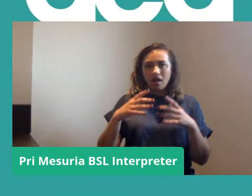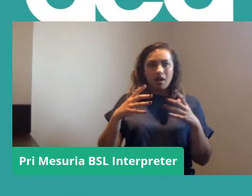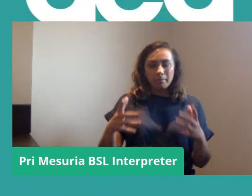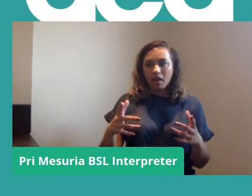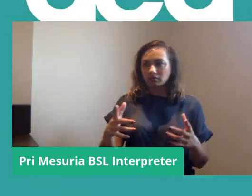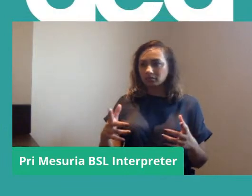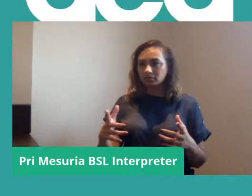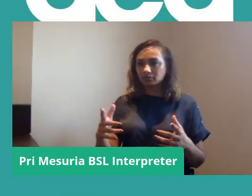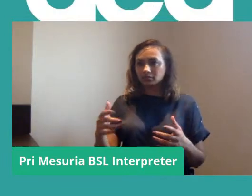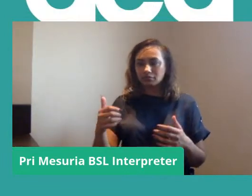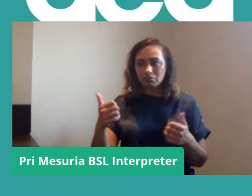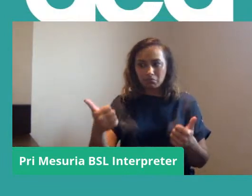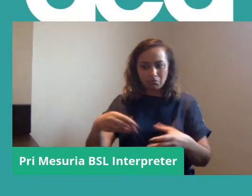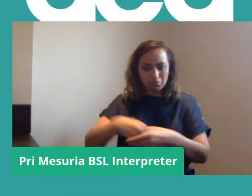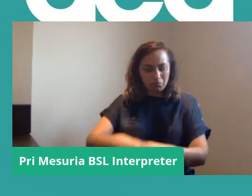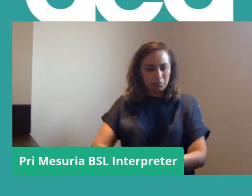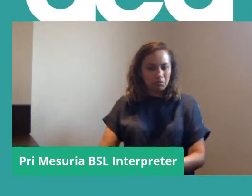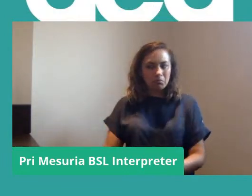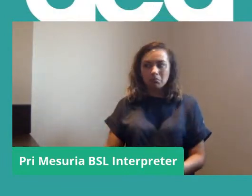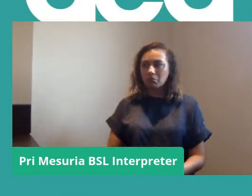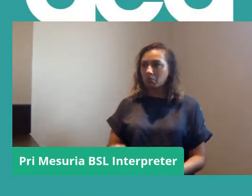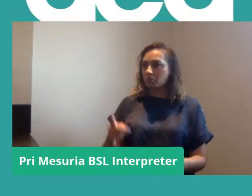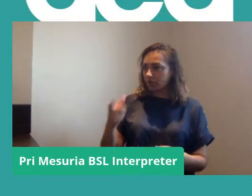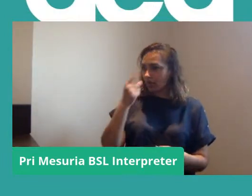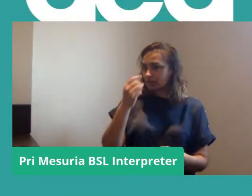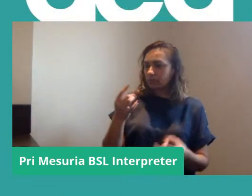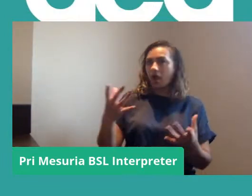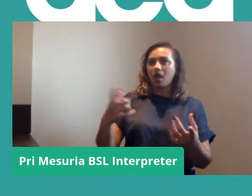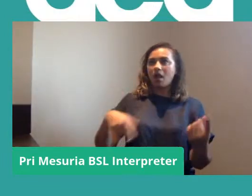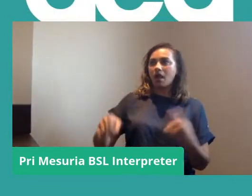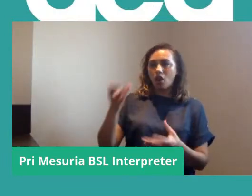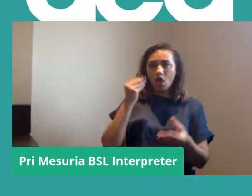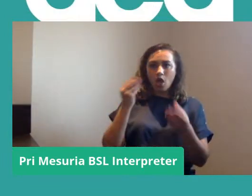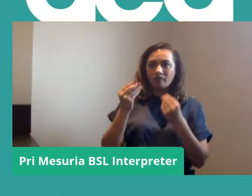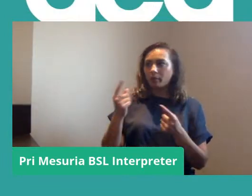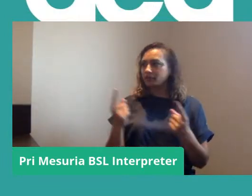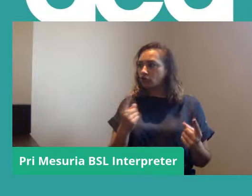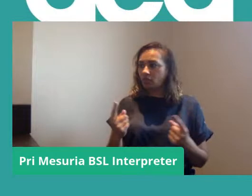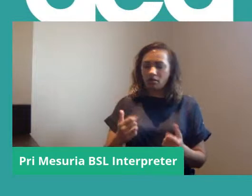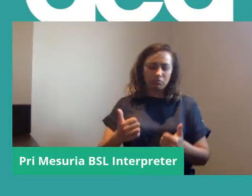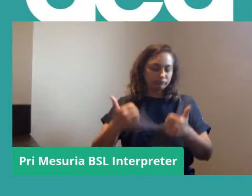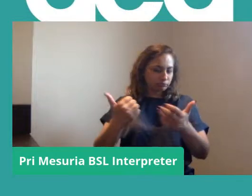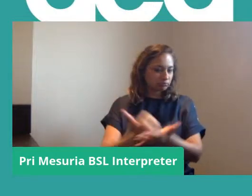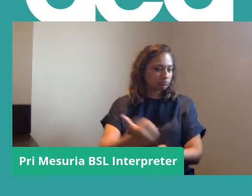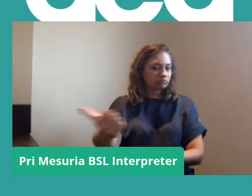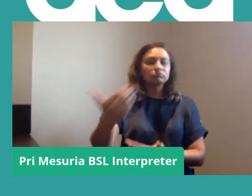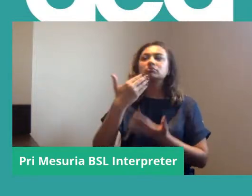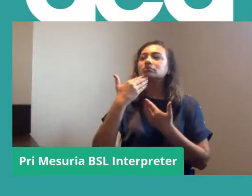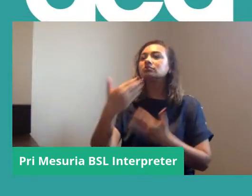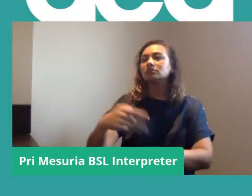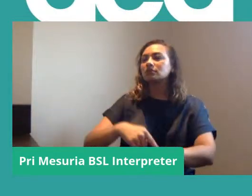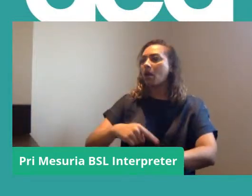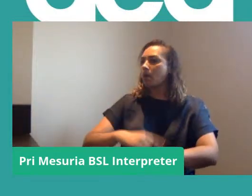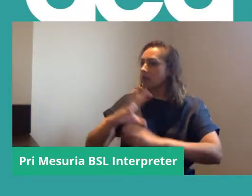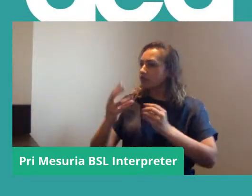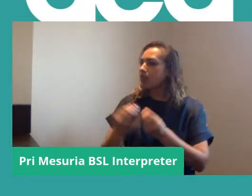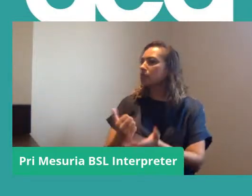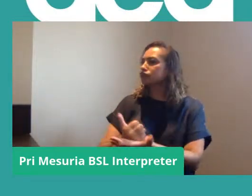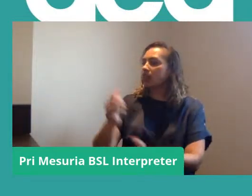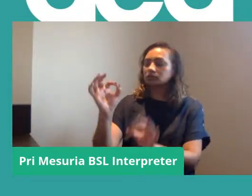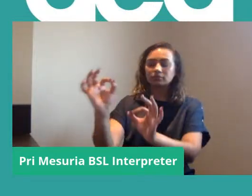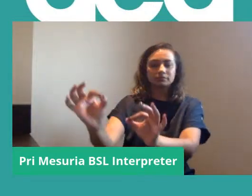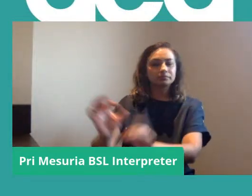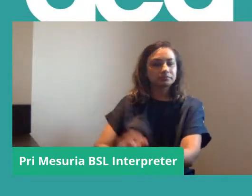this stuff, but if you turn up and you can be inspired by other people, then that is great. So thank you again for your time, Beth. That was brilliant.